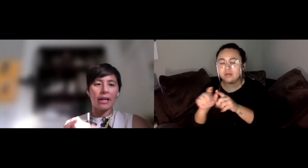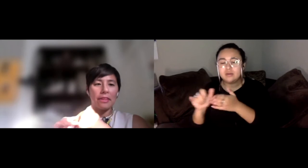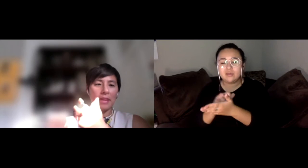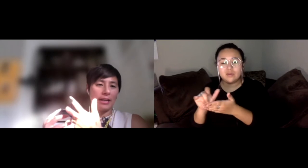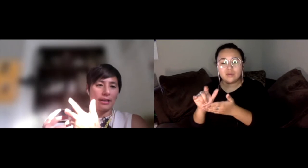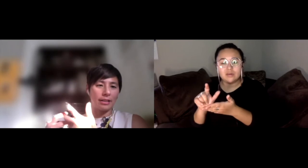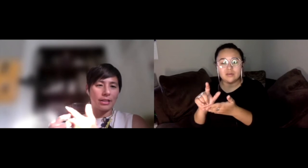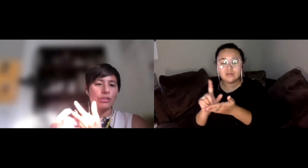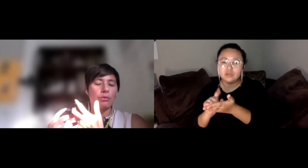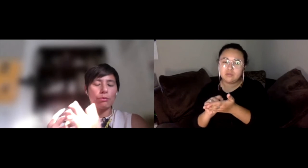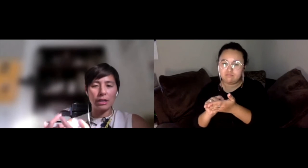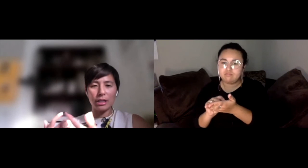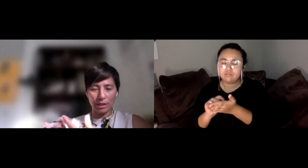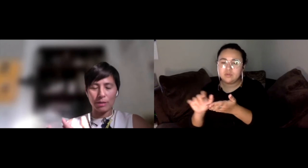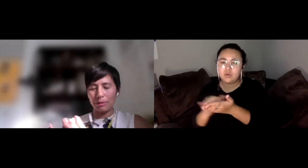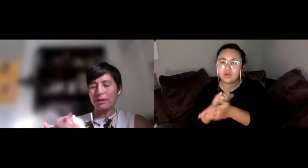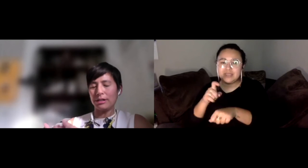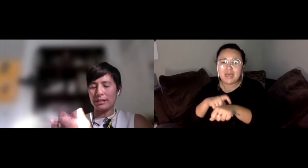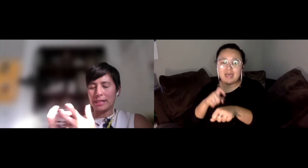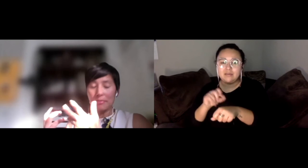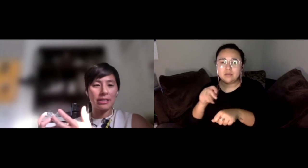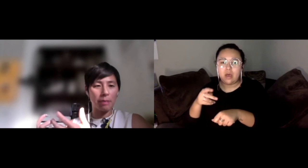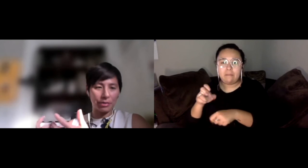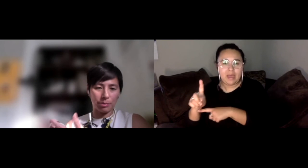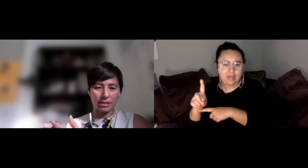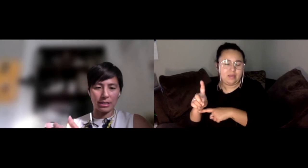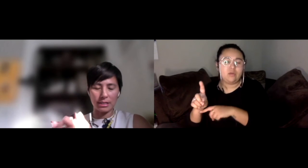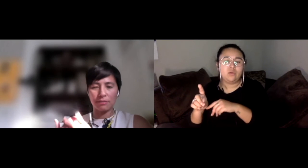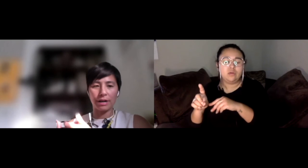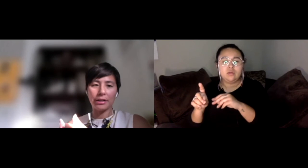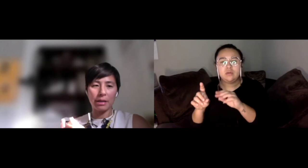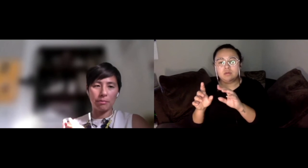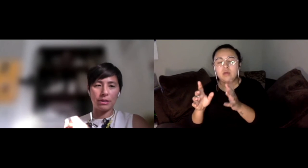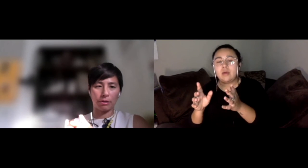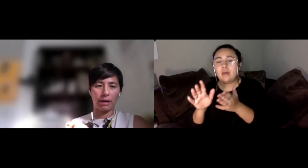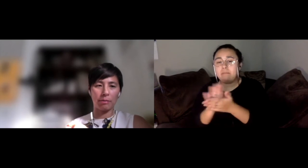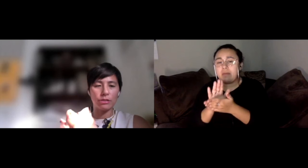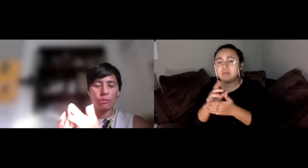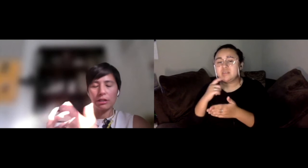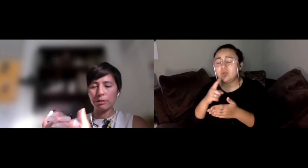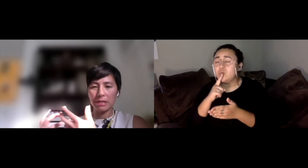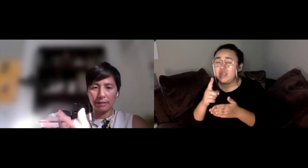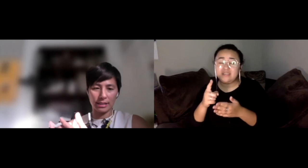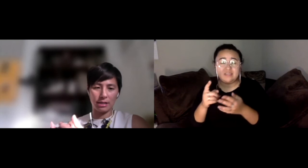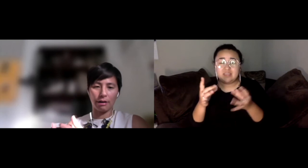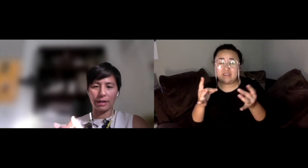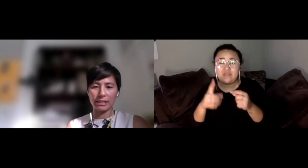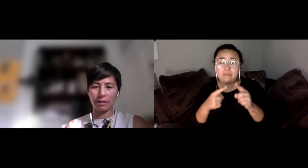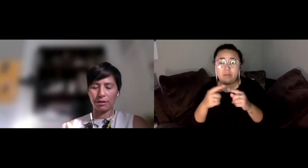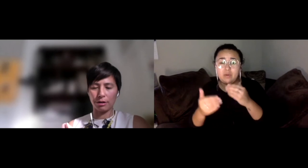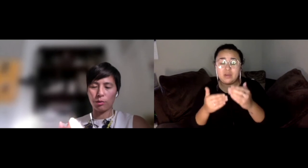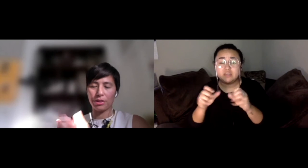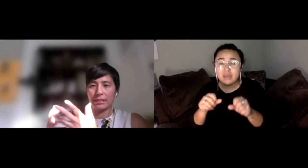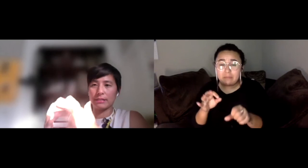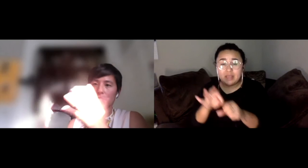that there's really questionable things about this process. It seems very undemocratic because we could be electing our next